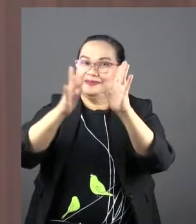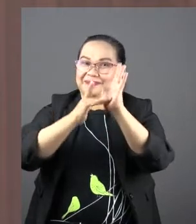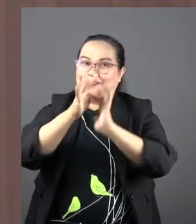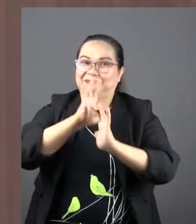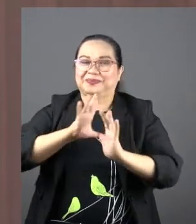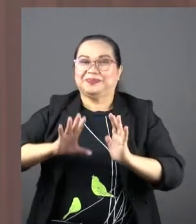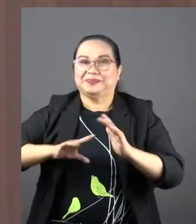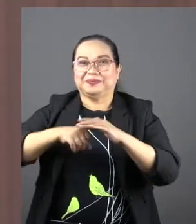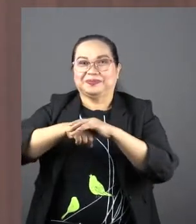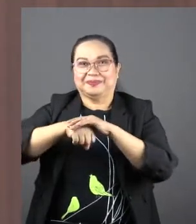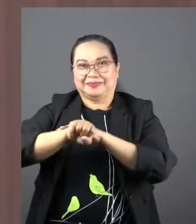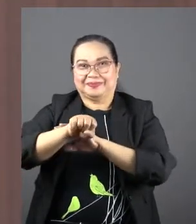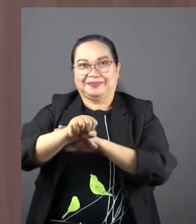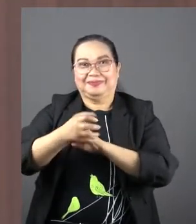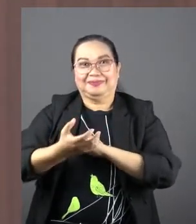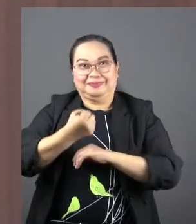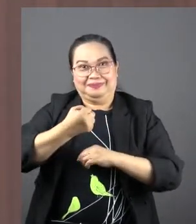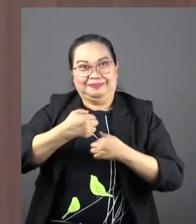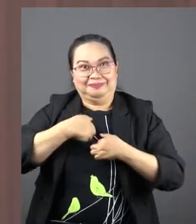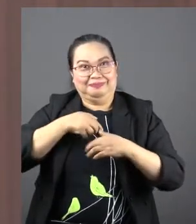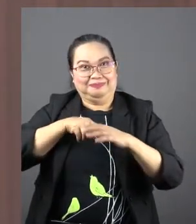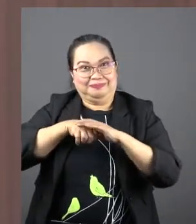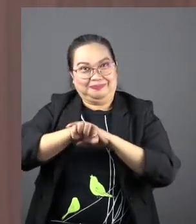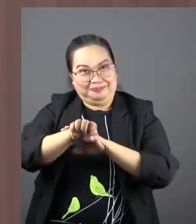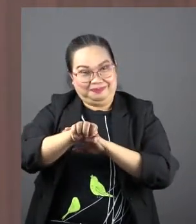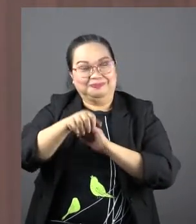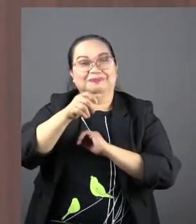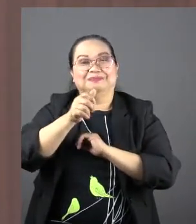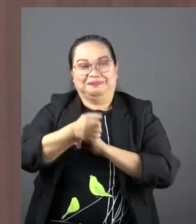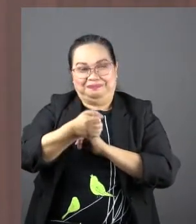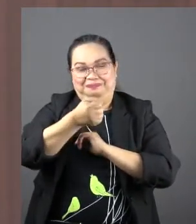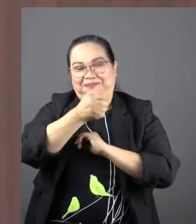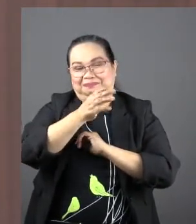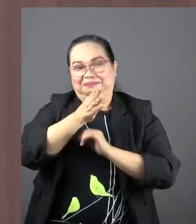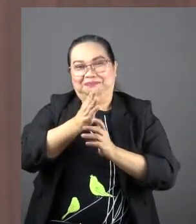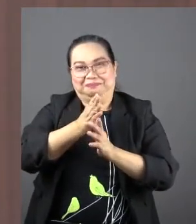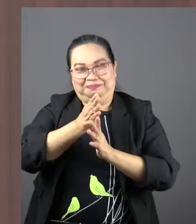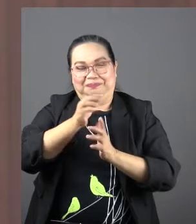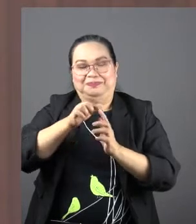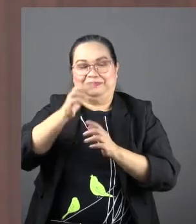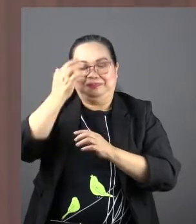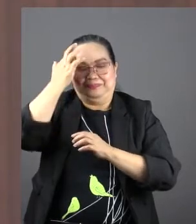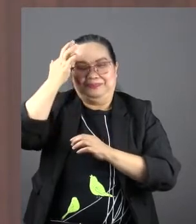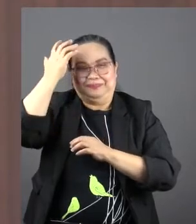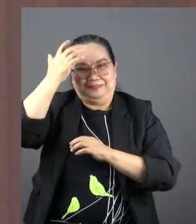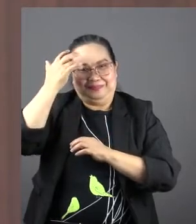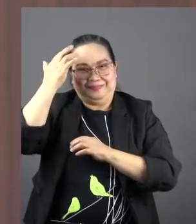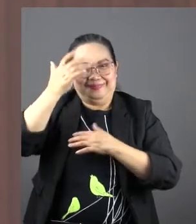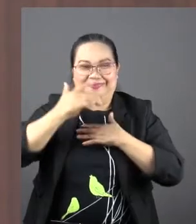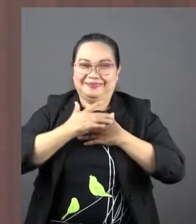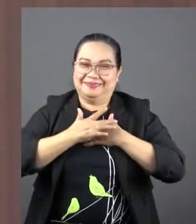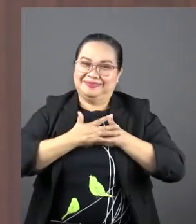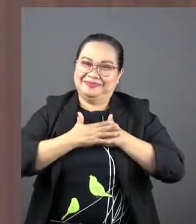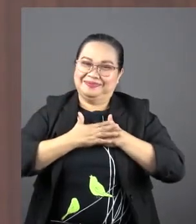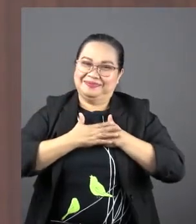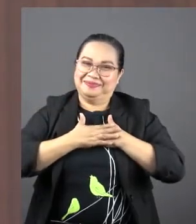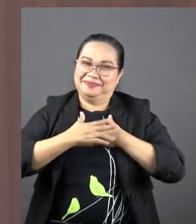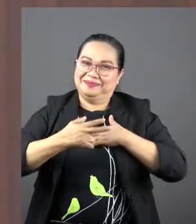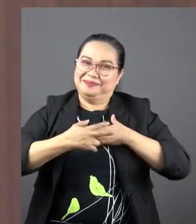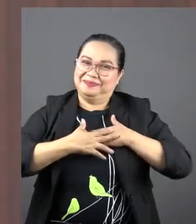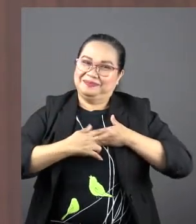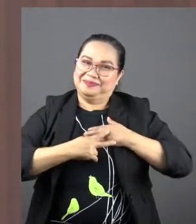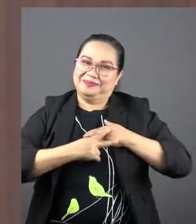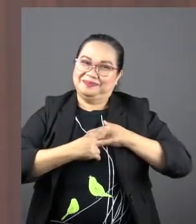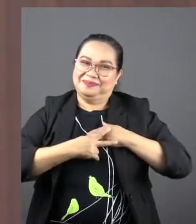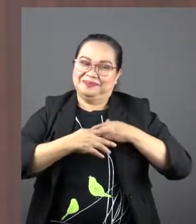Lord, was born in her and through her. And then pondering them in her heart. I think she probably